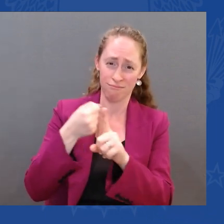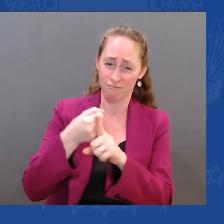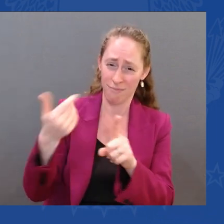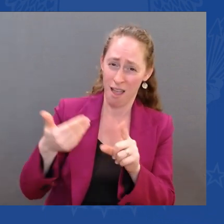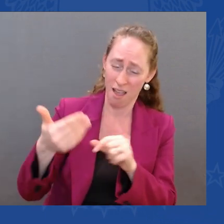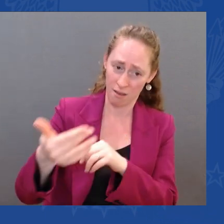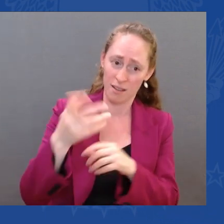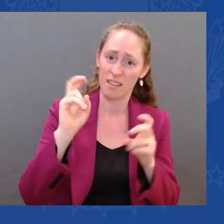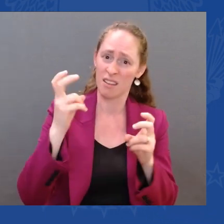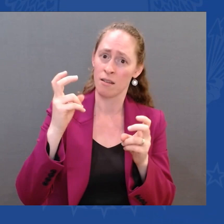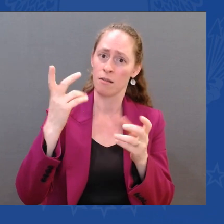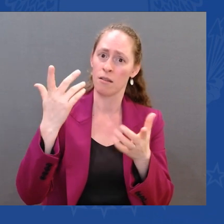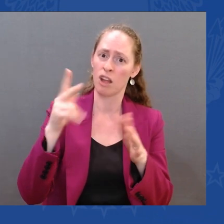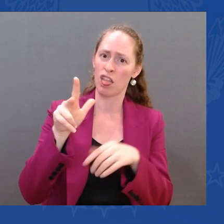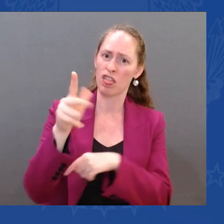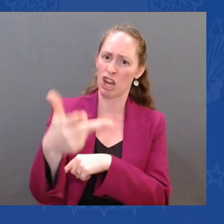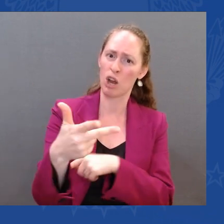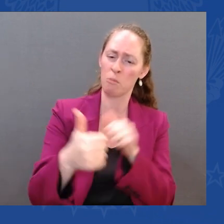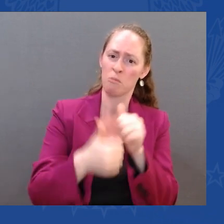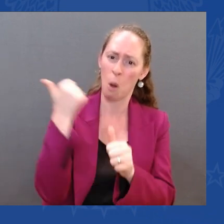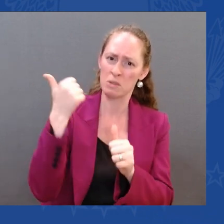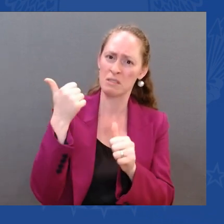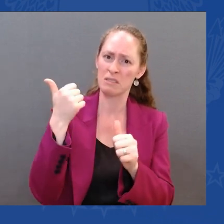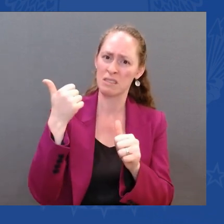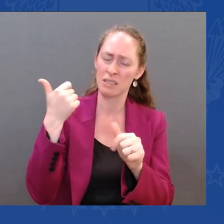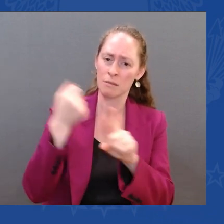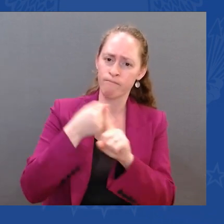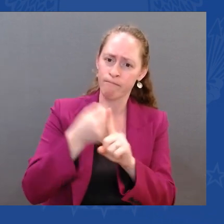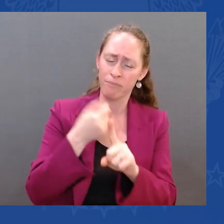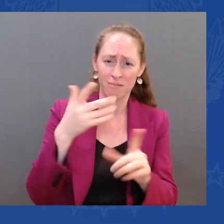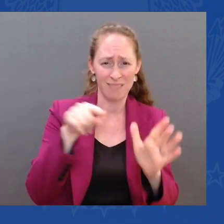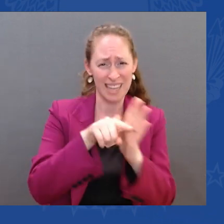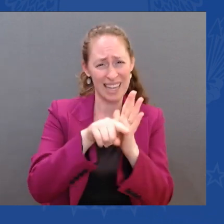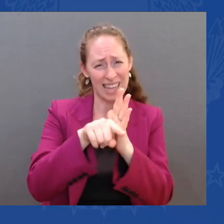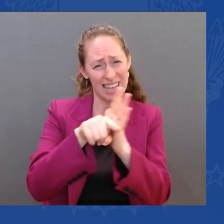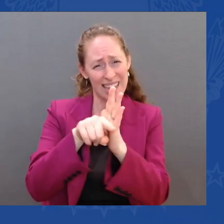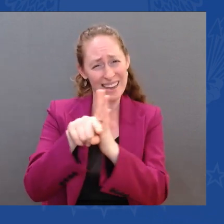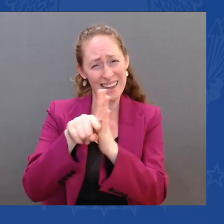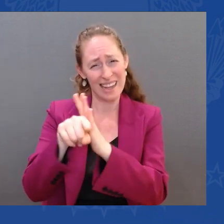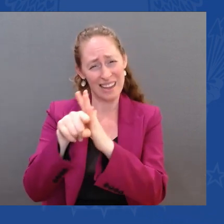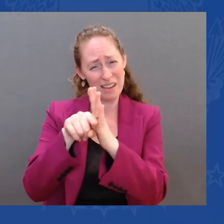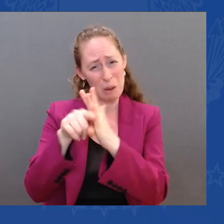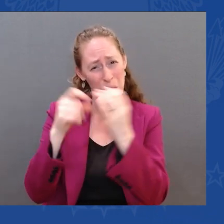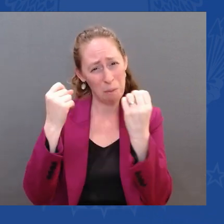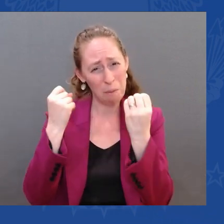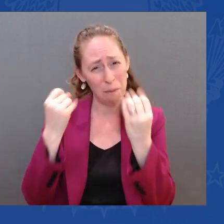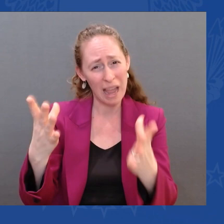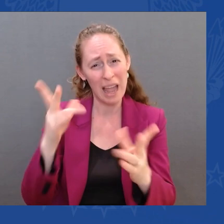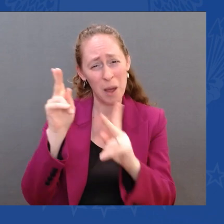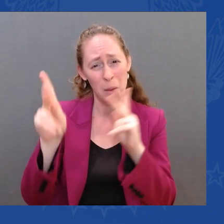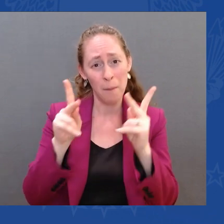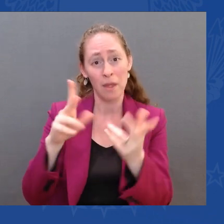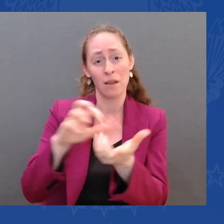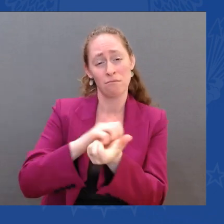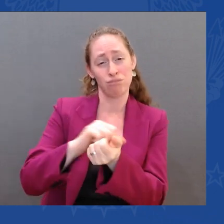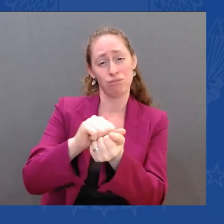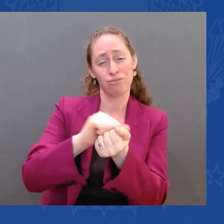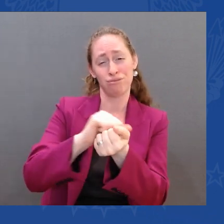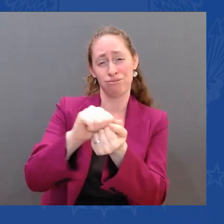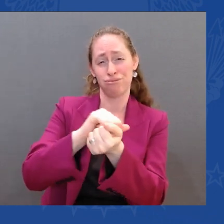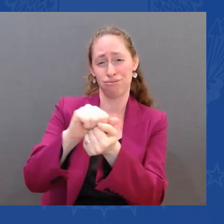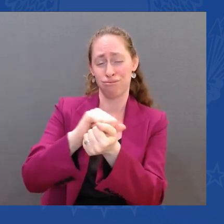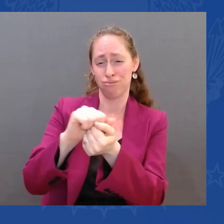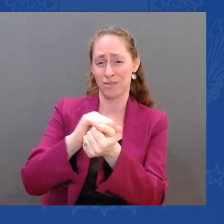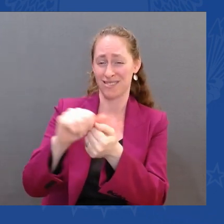people and causing billions — billions of dollars in damage. And given the climate crisis, it's likely